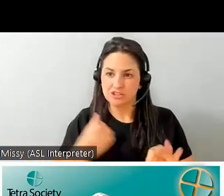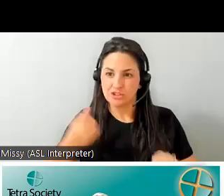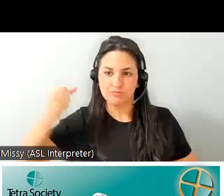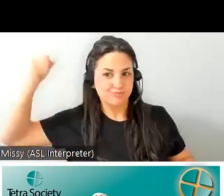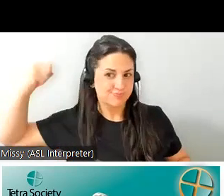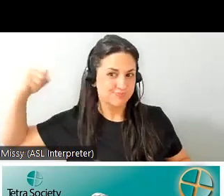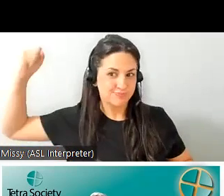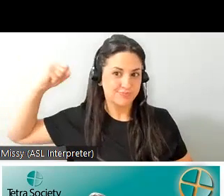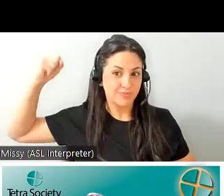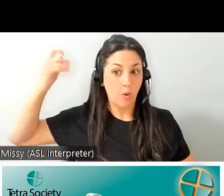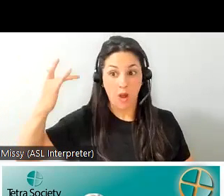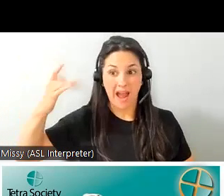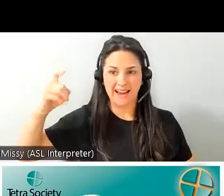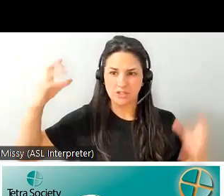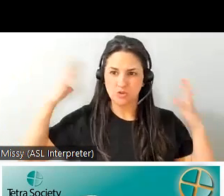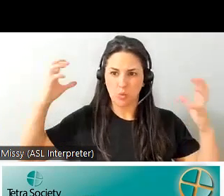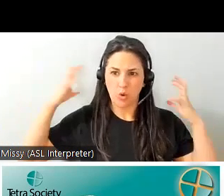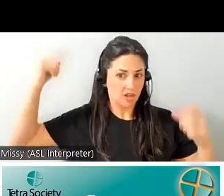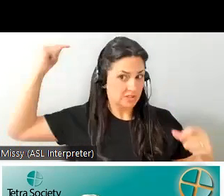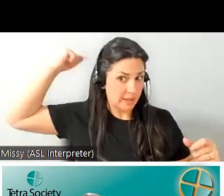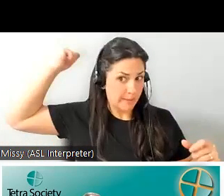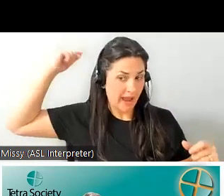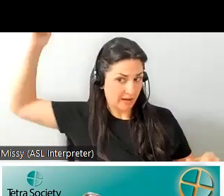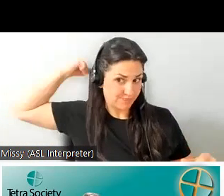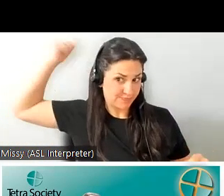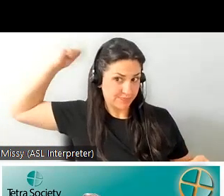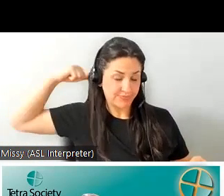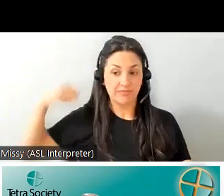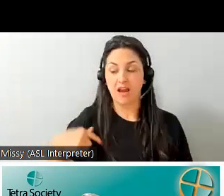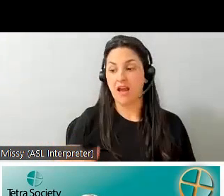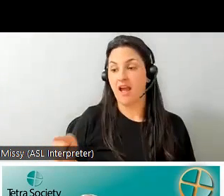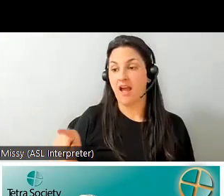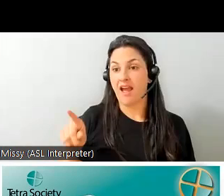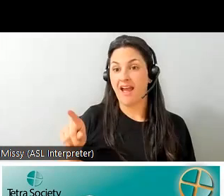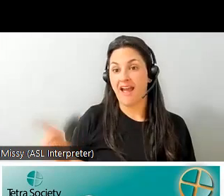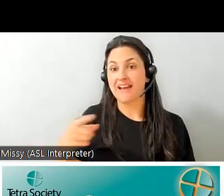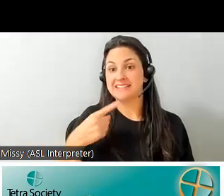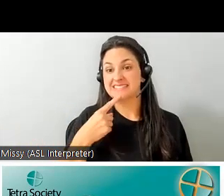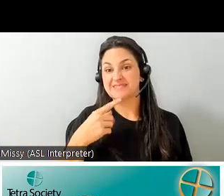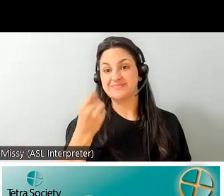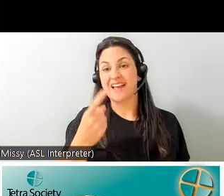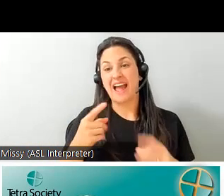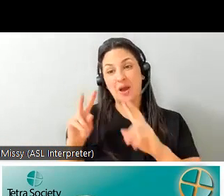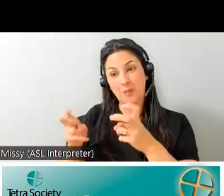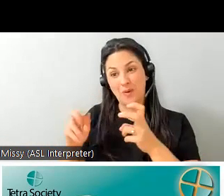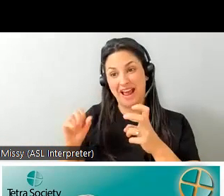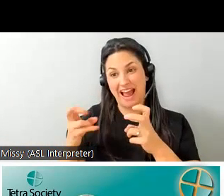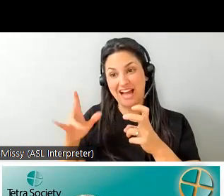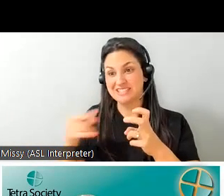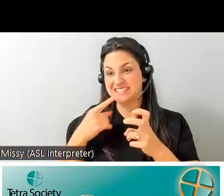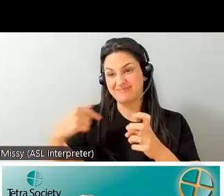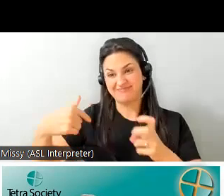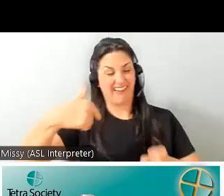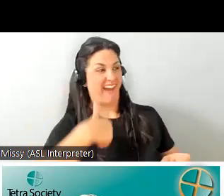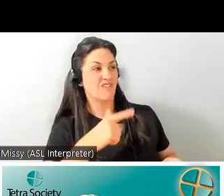wash the back of her head and to quote ashley i have really short arms and she made a bit of